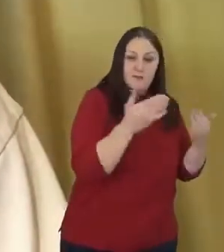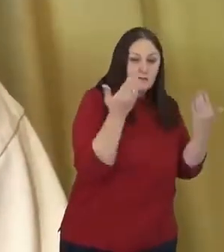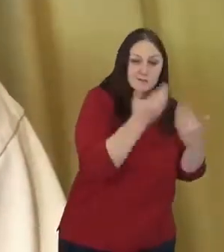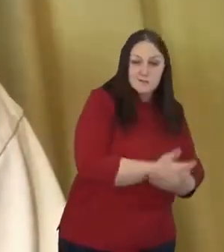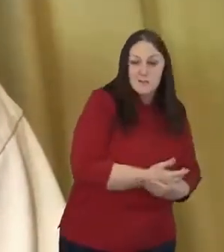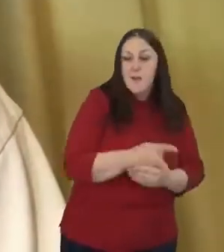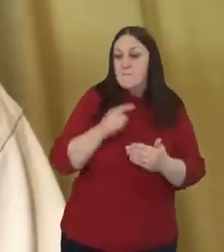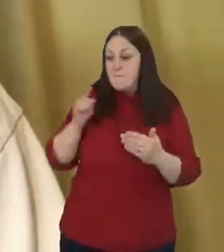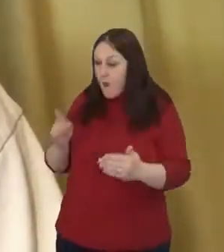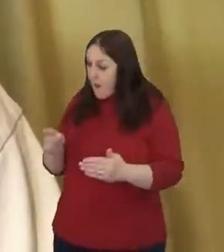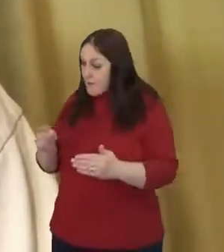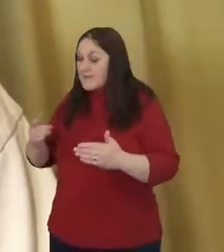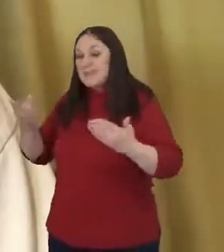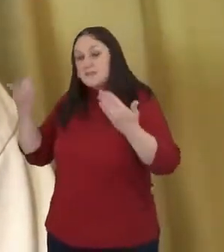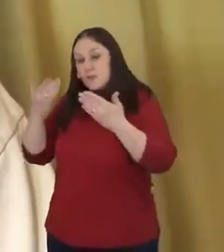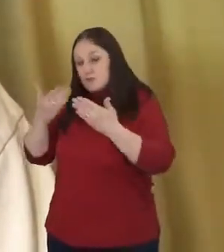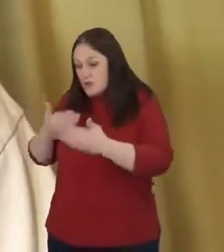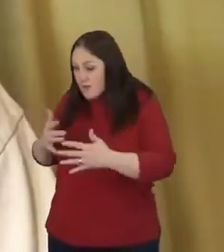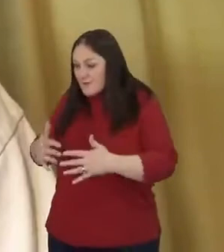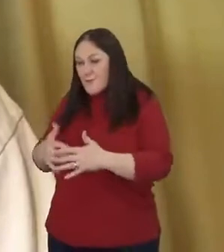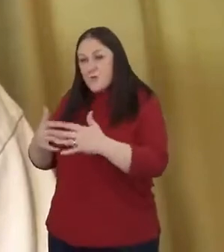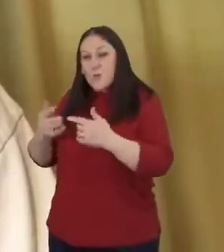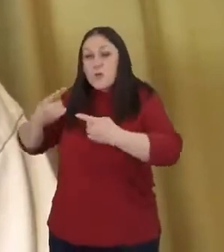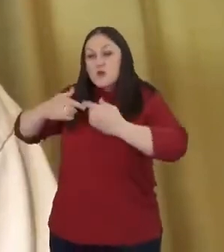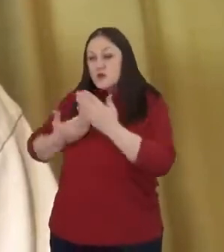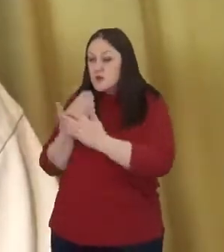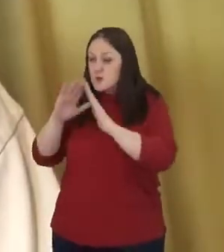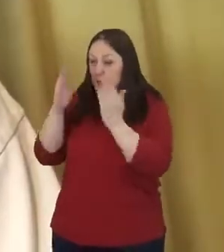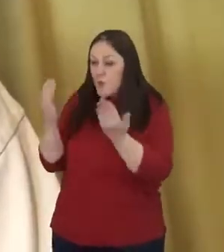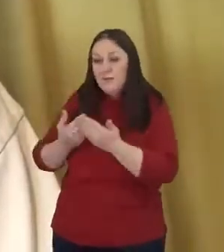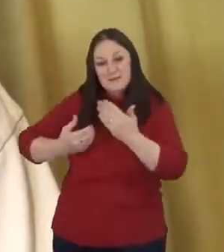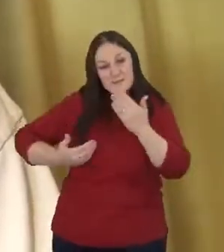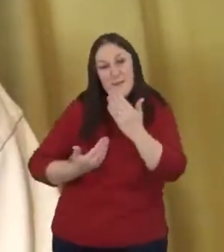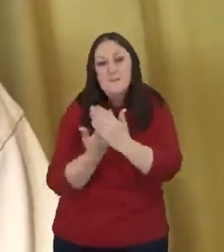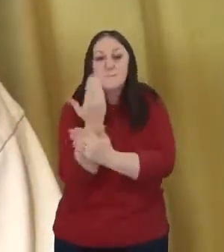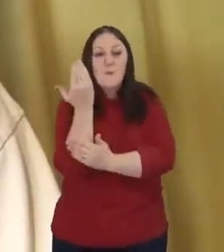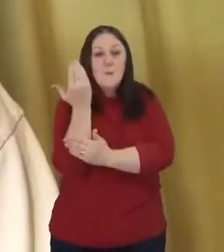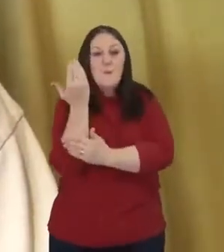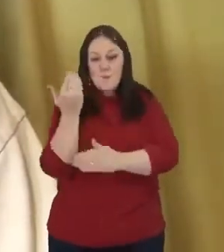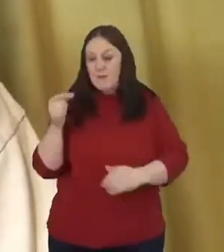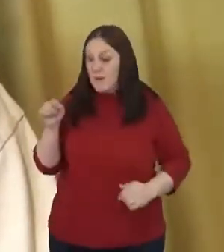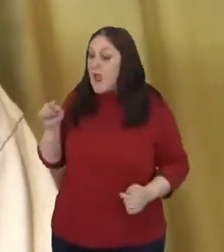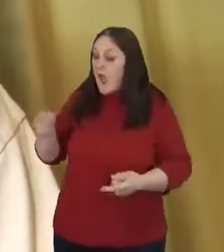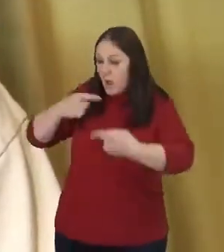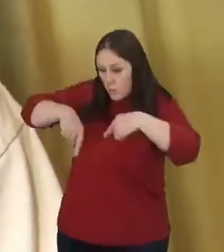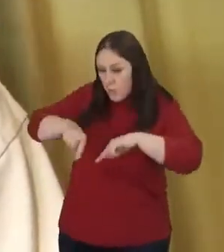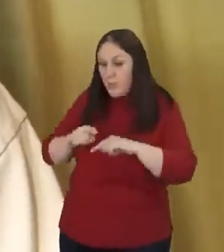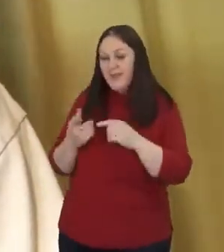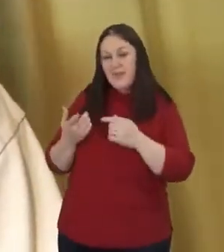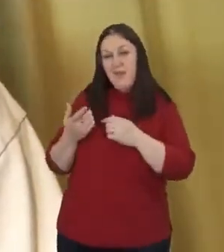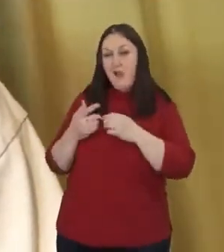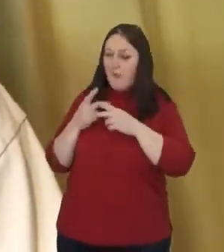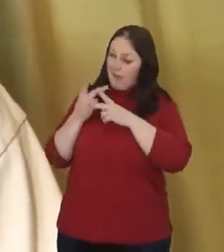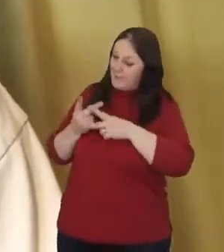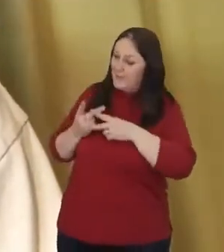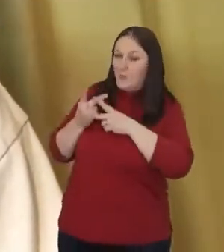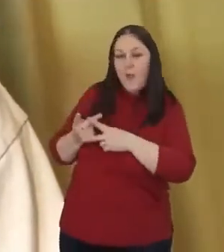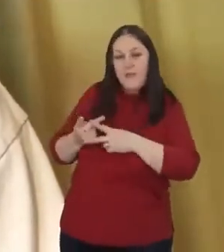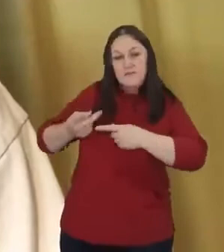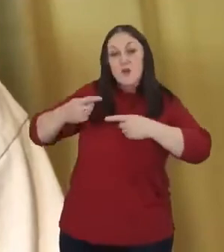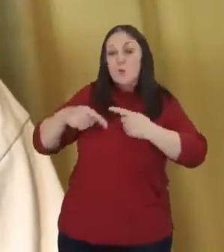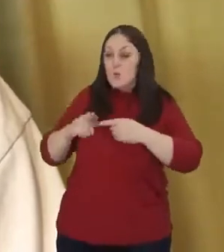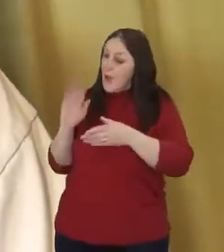born. And we get to be the midwives, we get to be a part of a God who is healing.